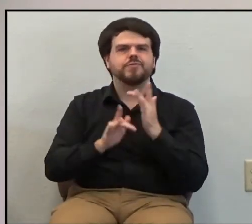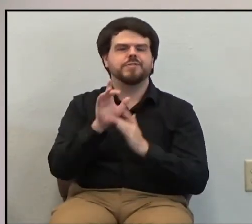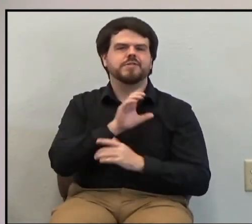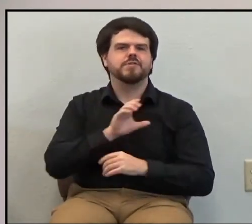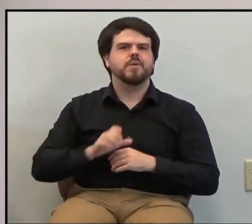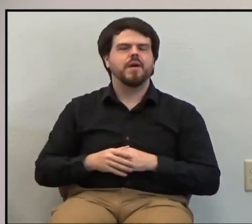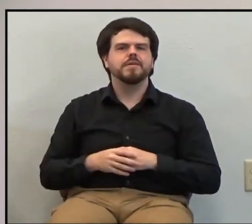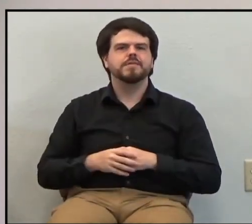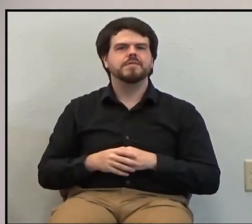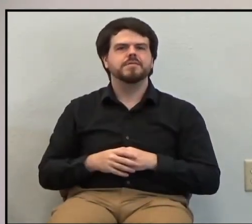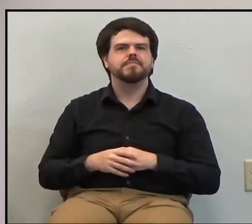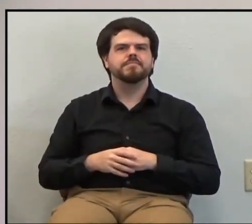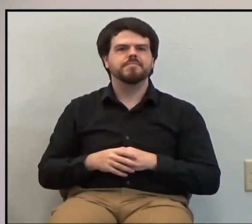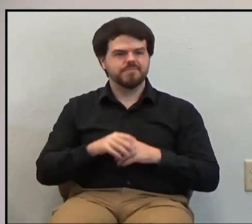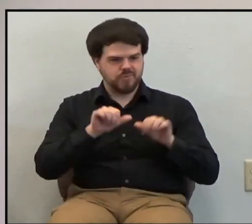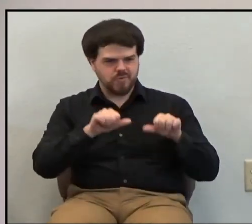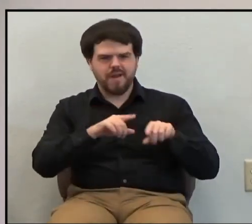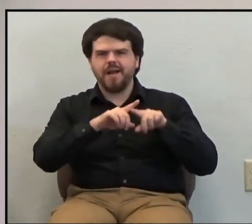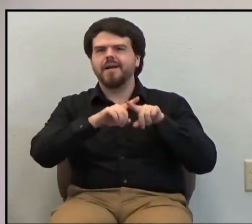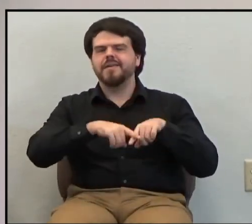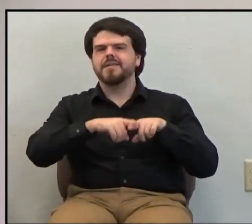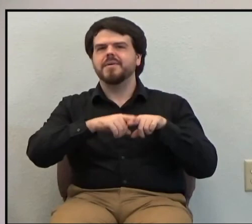a man who can be counted on,